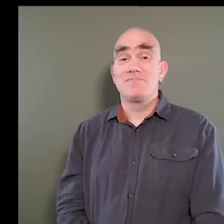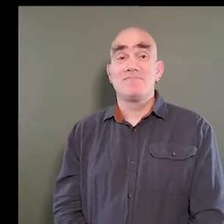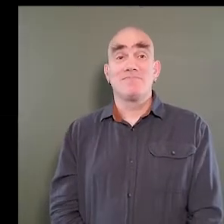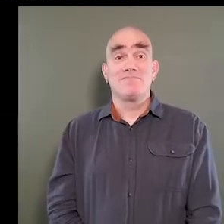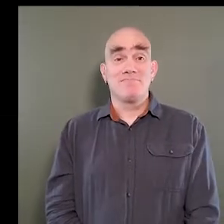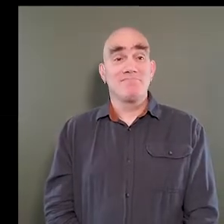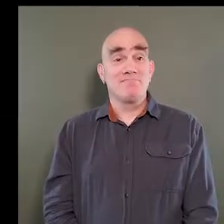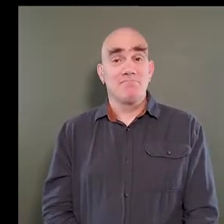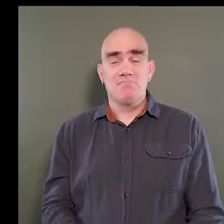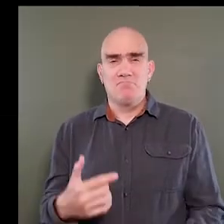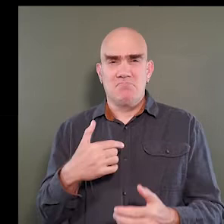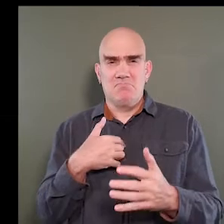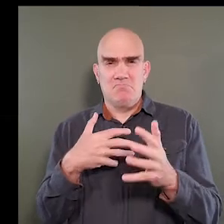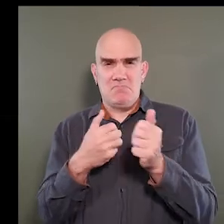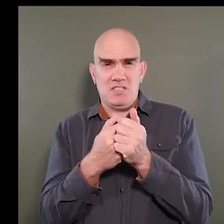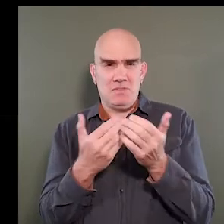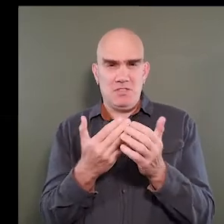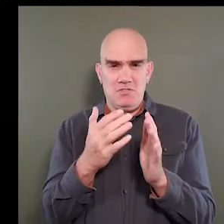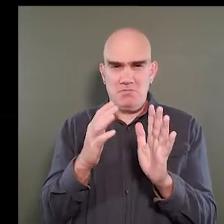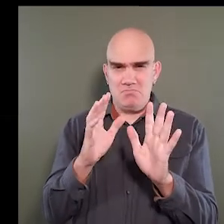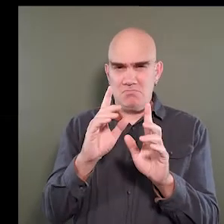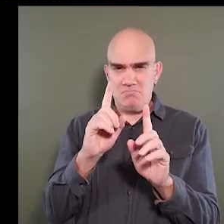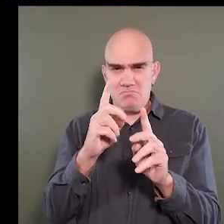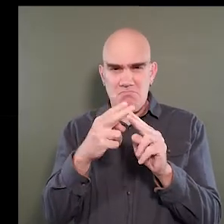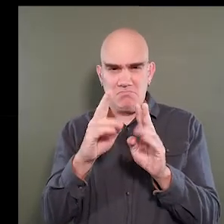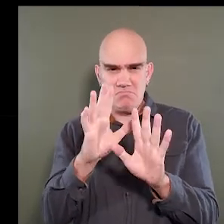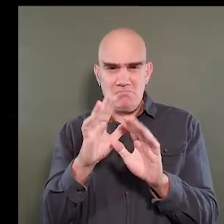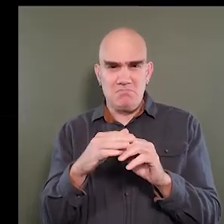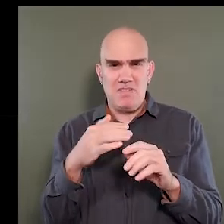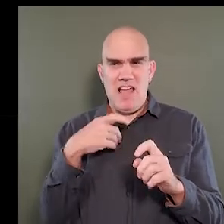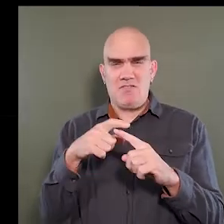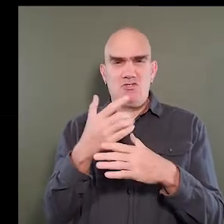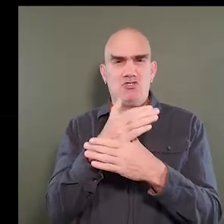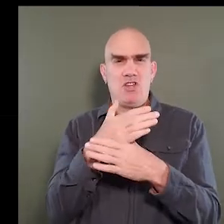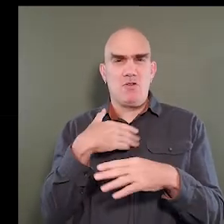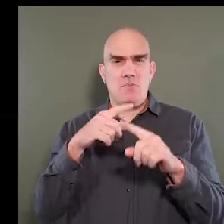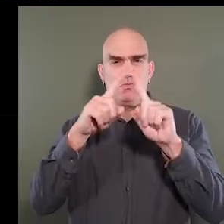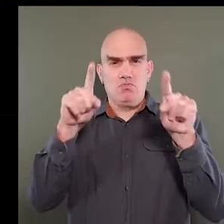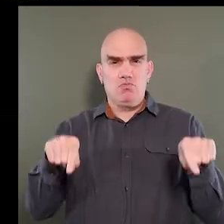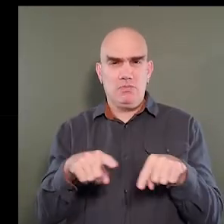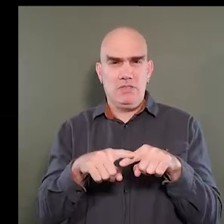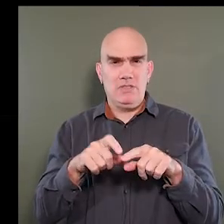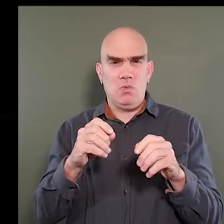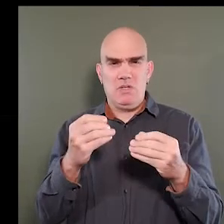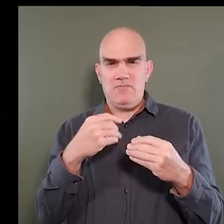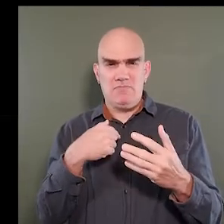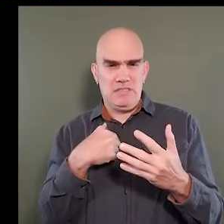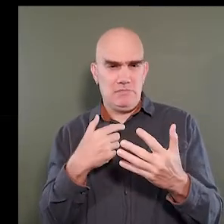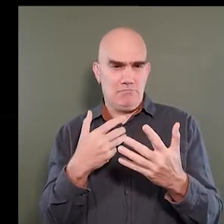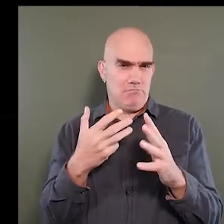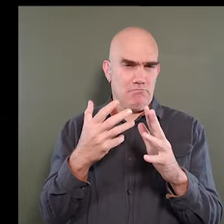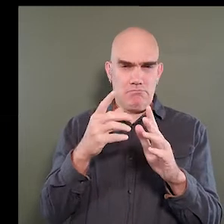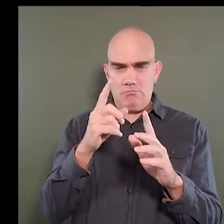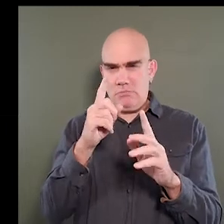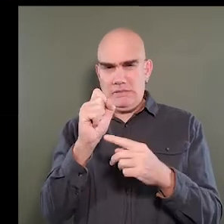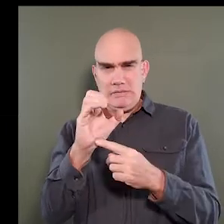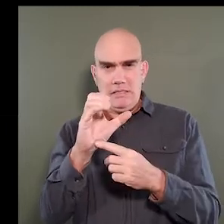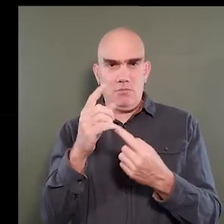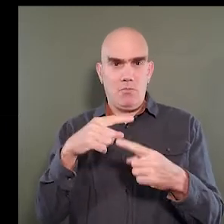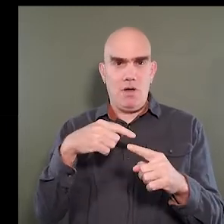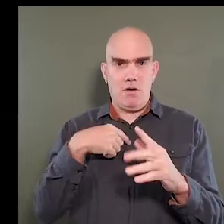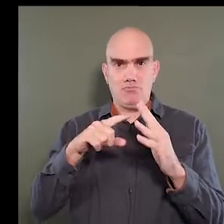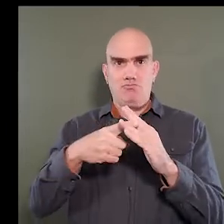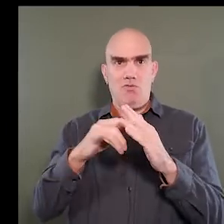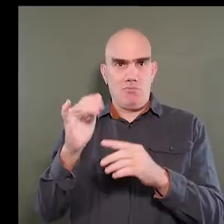Let me catch up here for a second. I got to share my screen, so give me a second while I start the presentation.